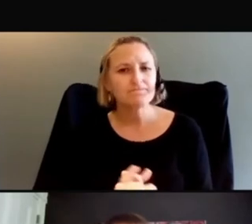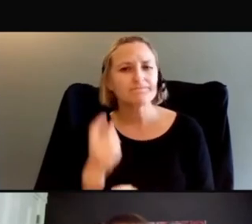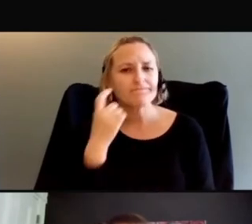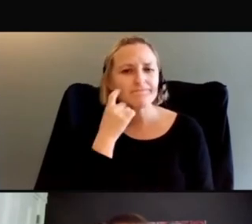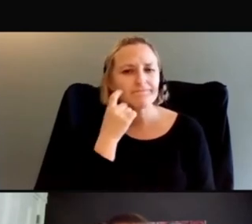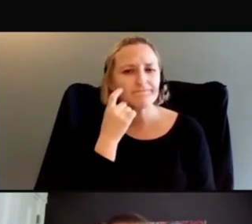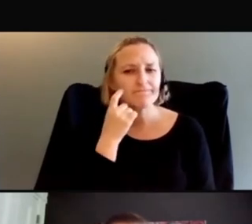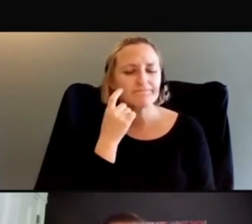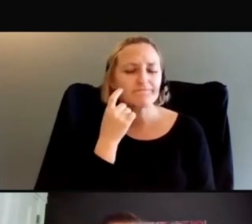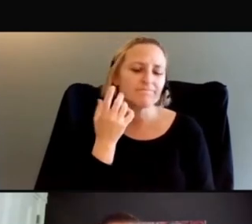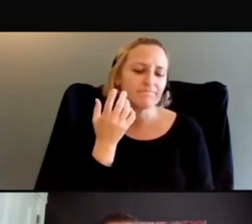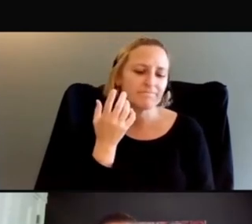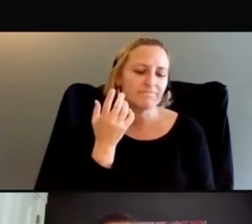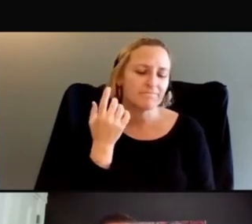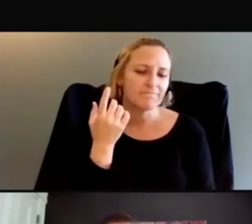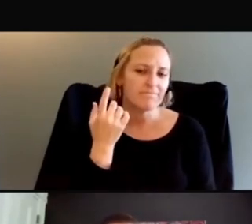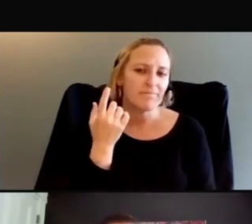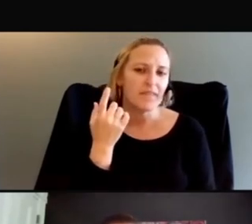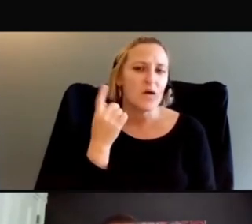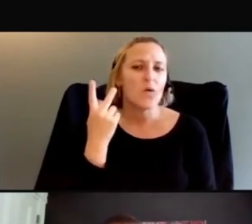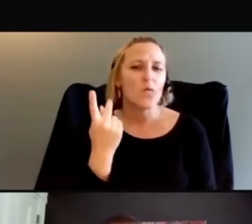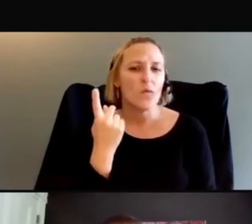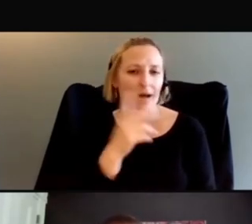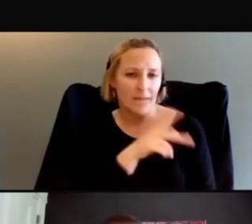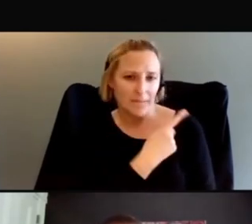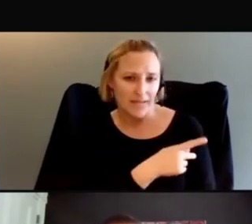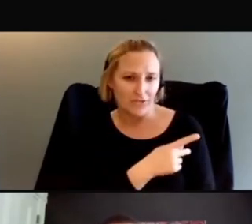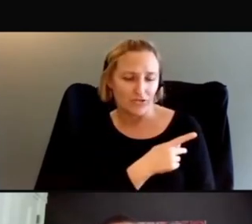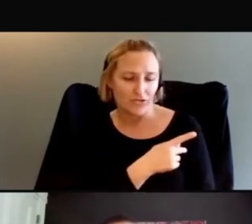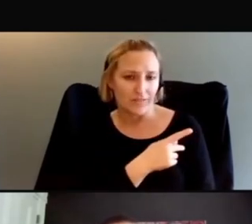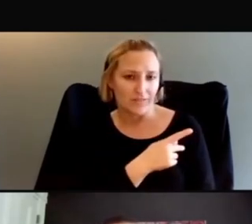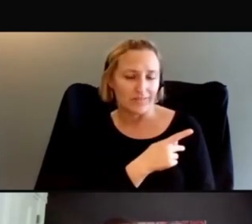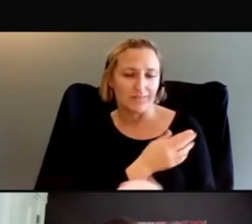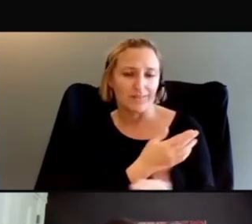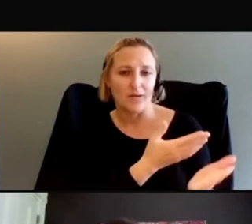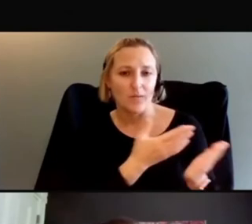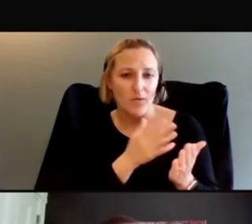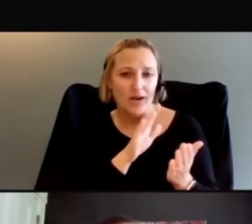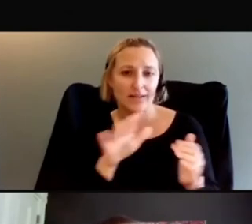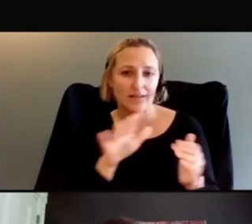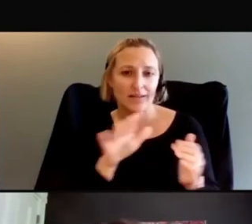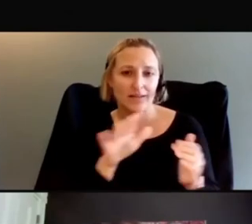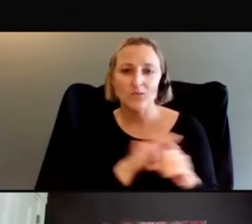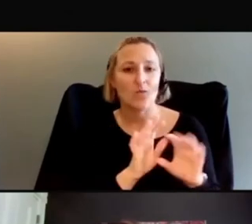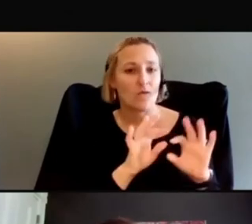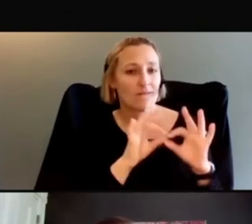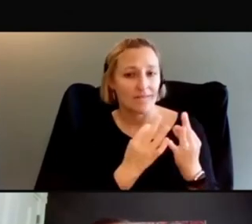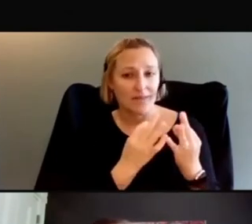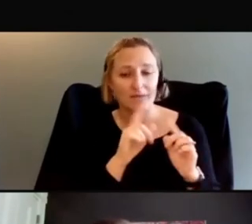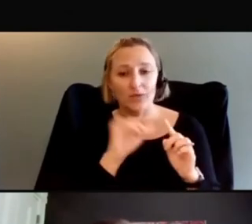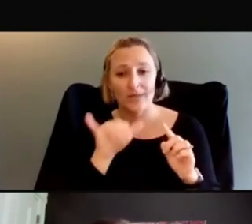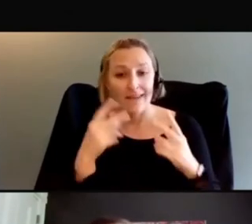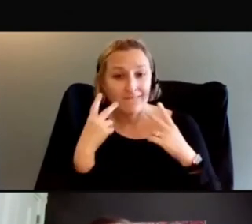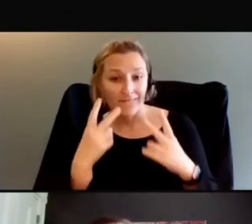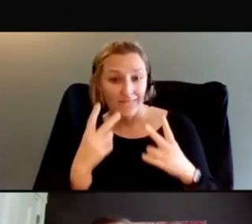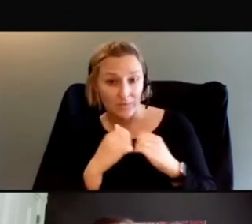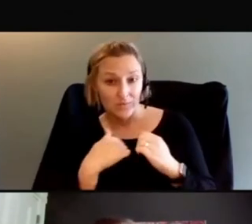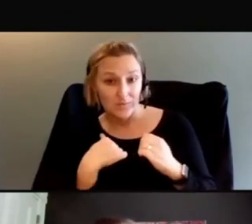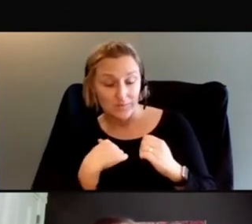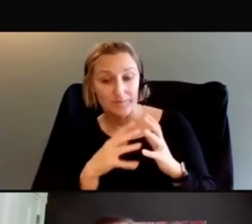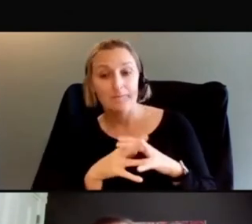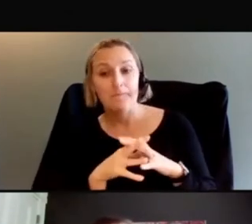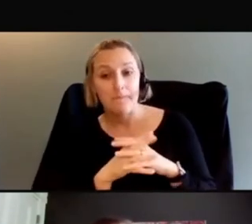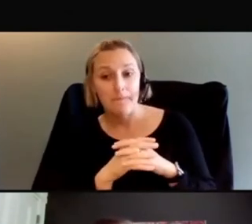a patient had brought his entire family to the visit to meet me. It, it,